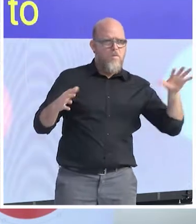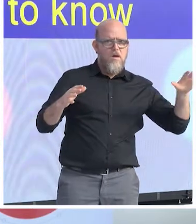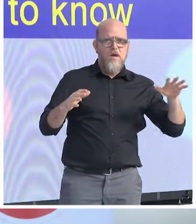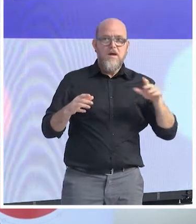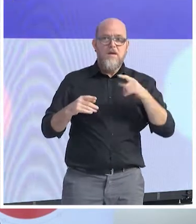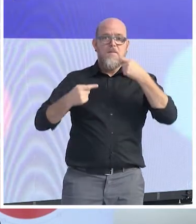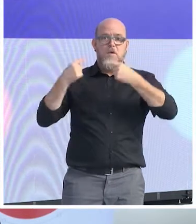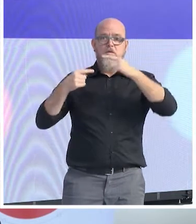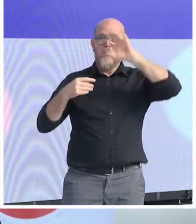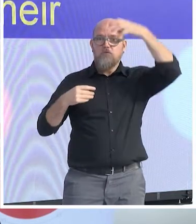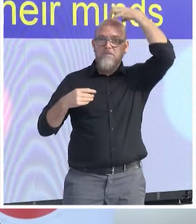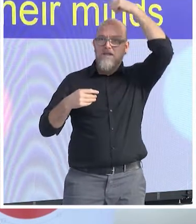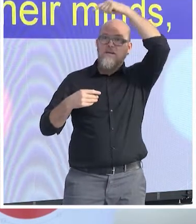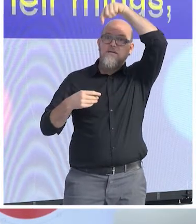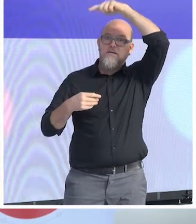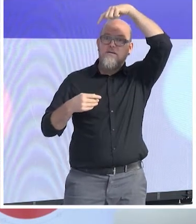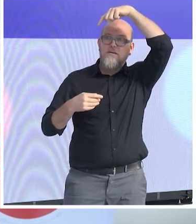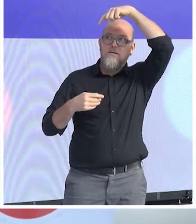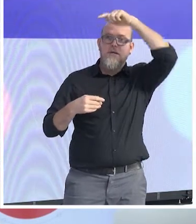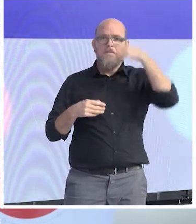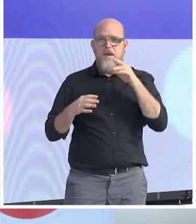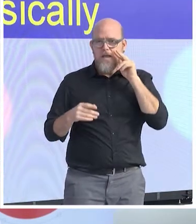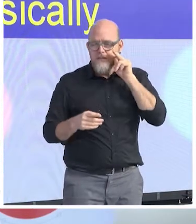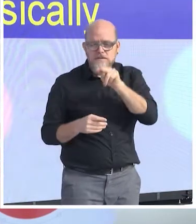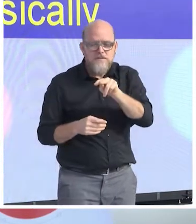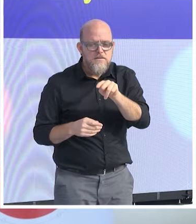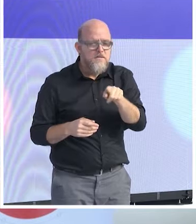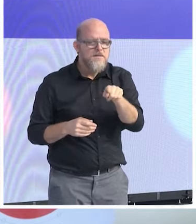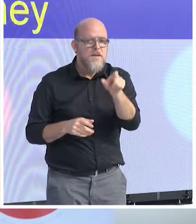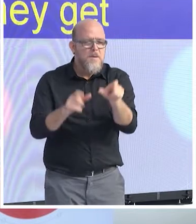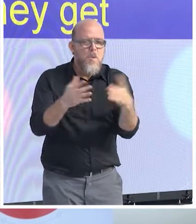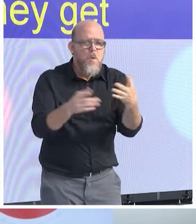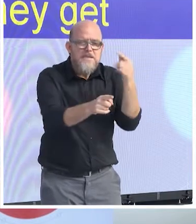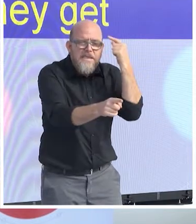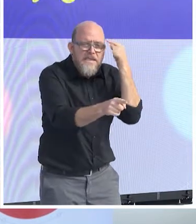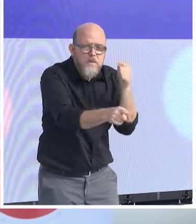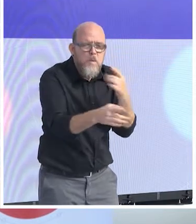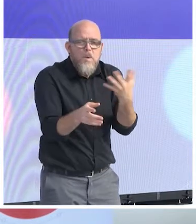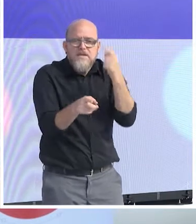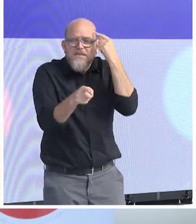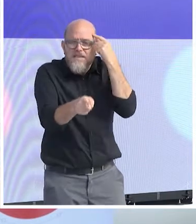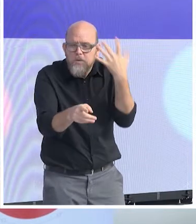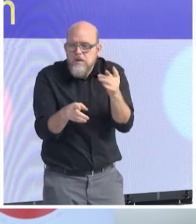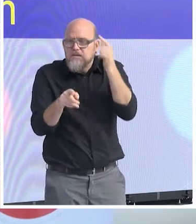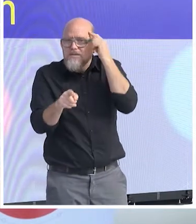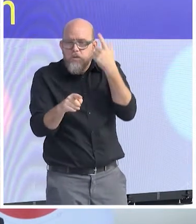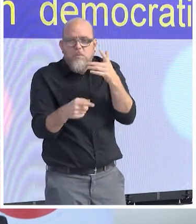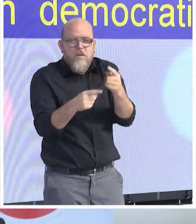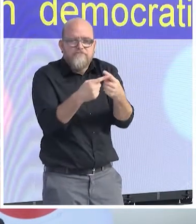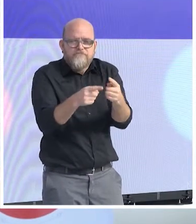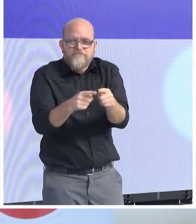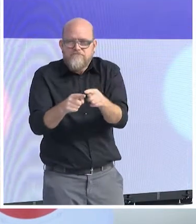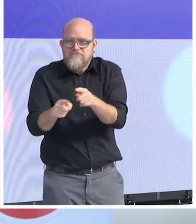more irrelevant basically the information that they get becomes, and German Democratic Republic is a great example of this,